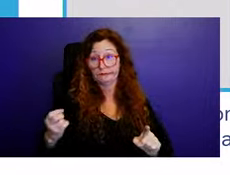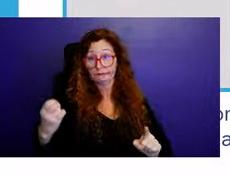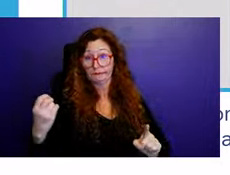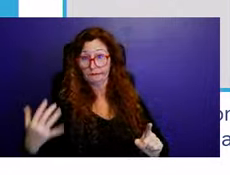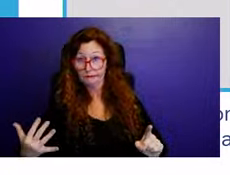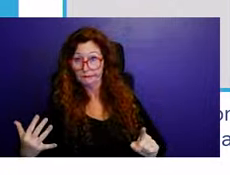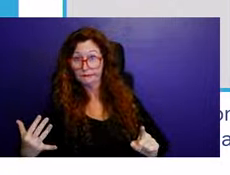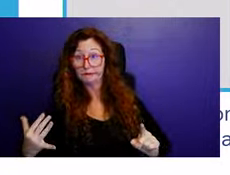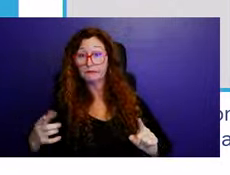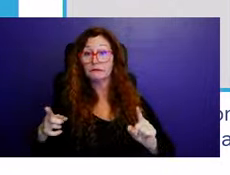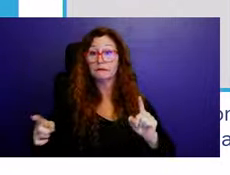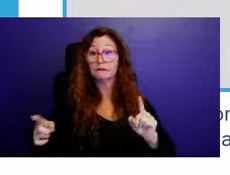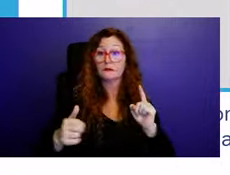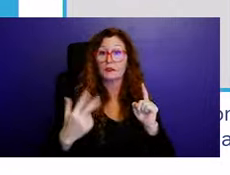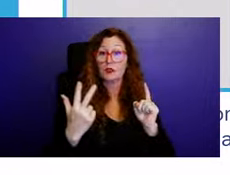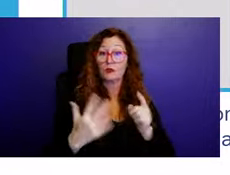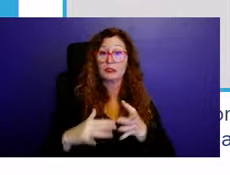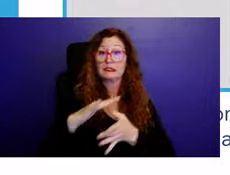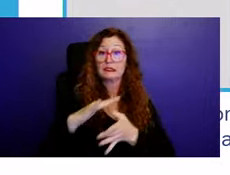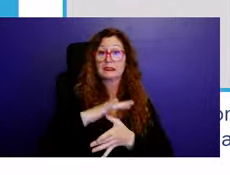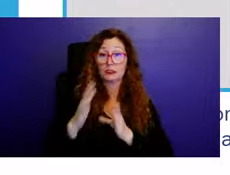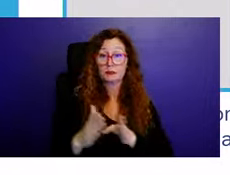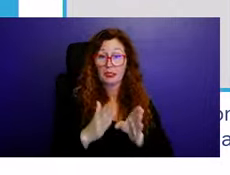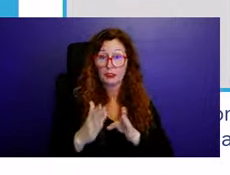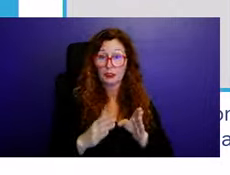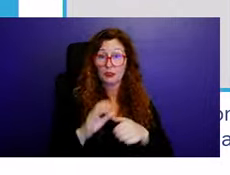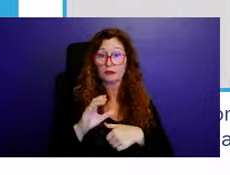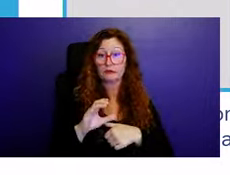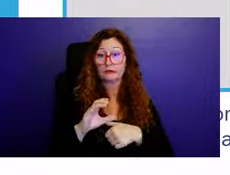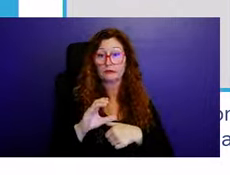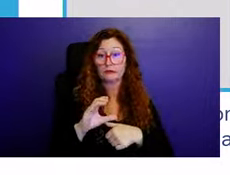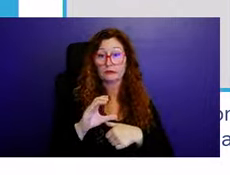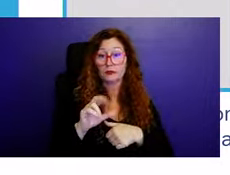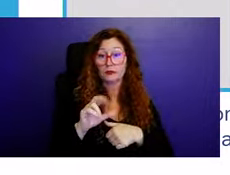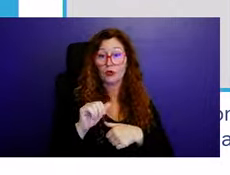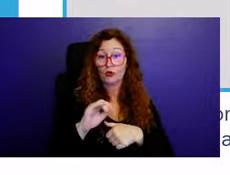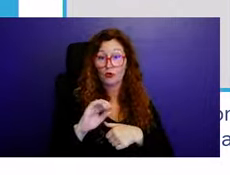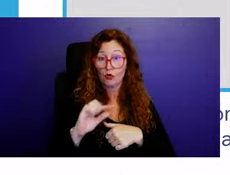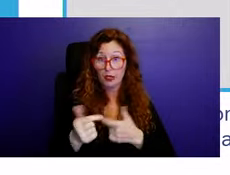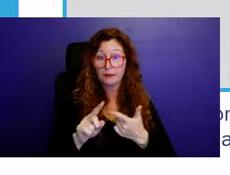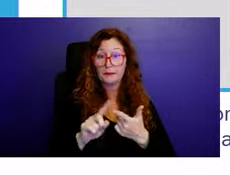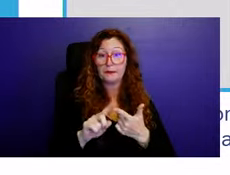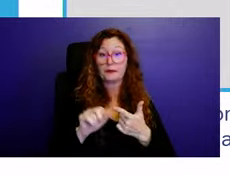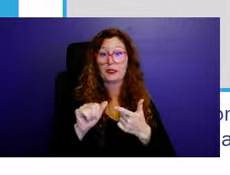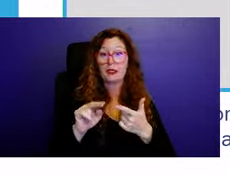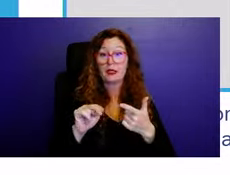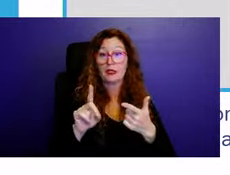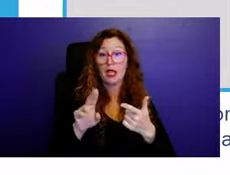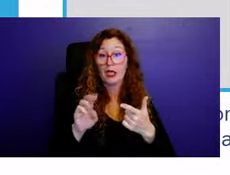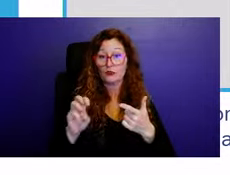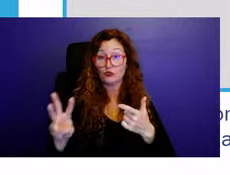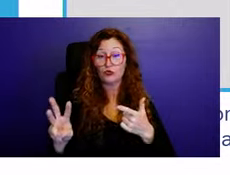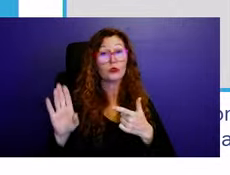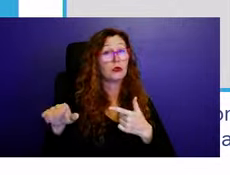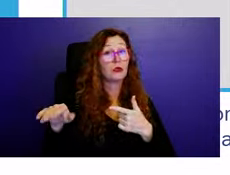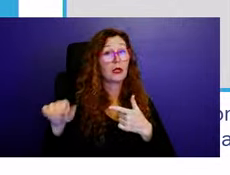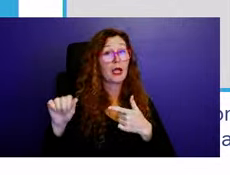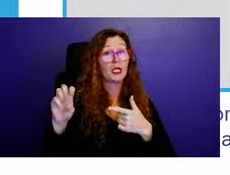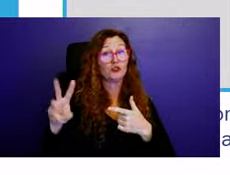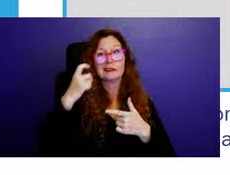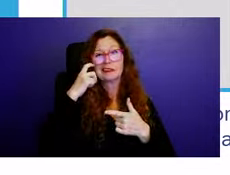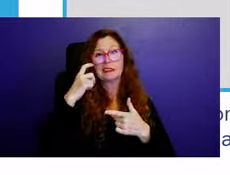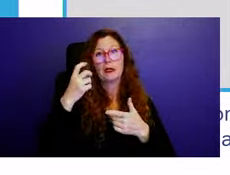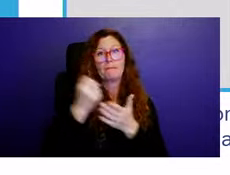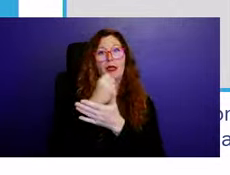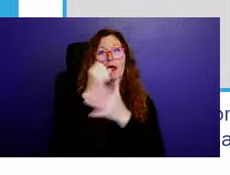planners, Craig, Andrew, and Luis, and shout out to Andrew because he just got his AICP certification, um, which is a big milestone in a